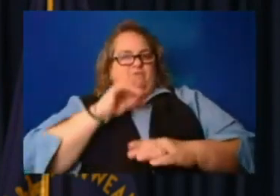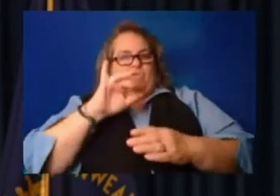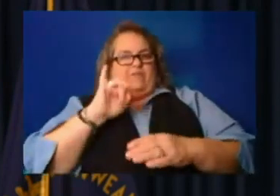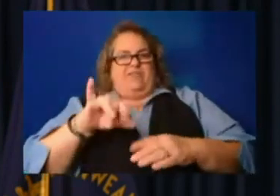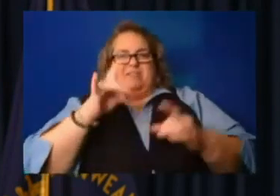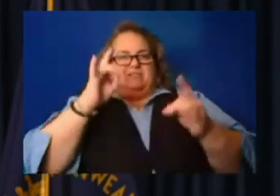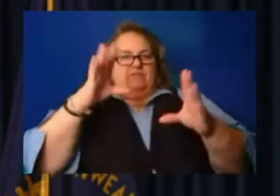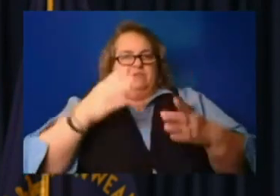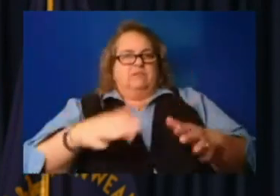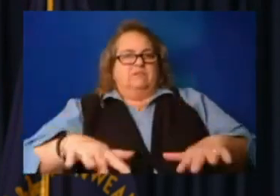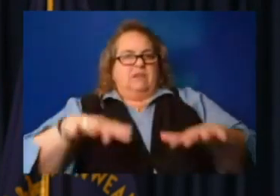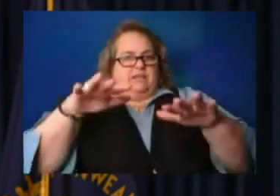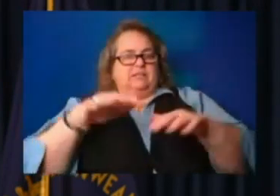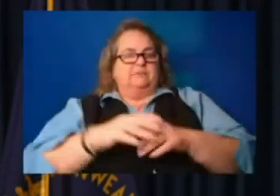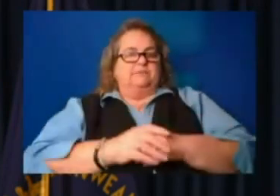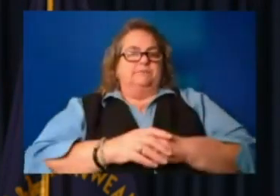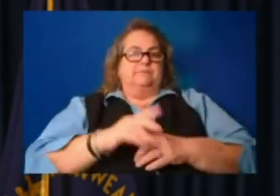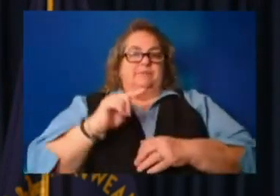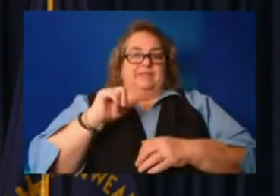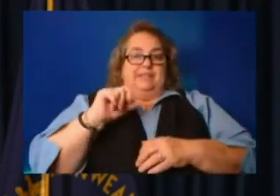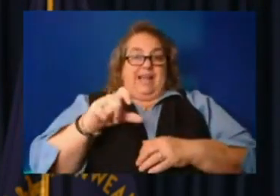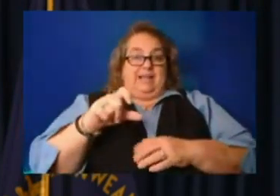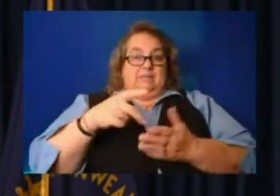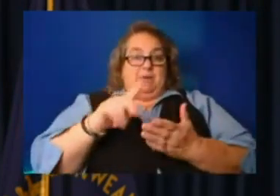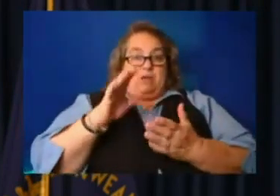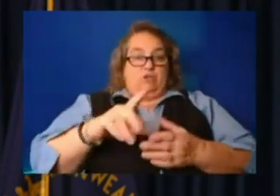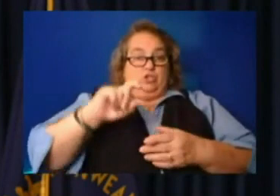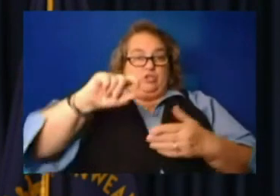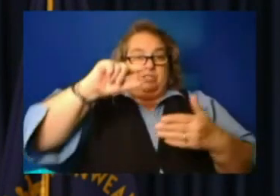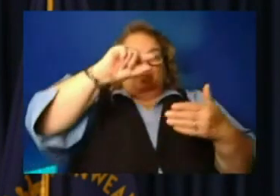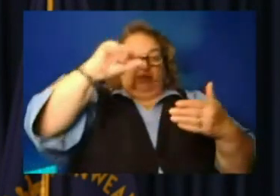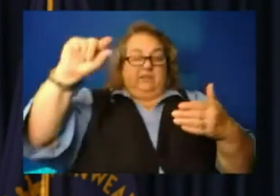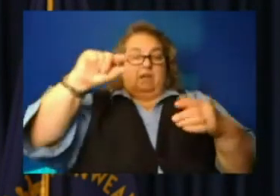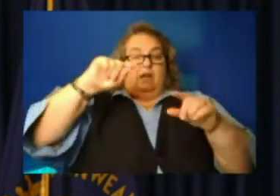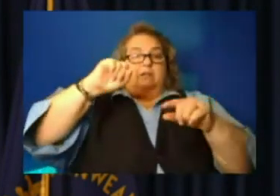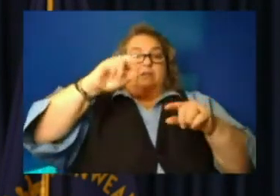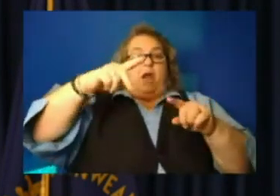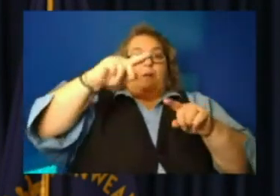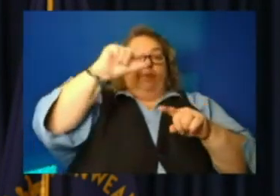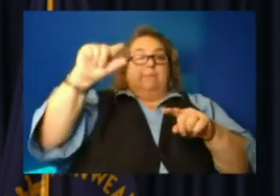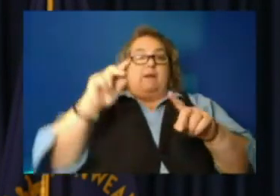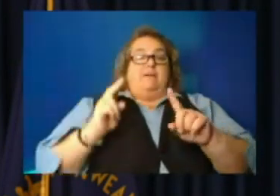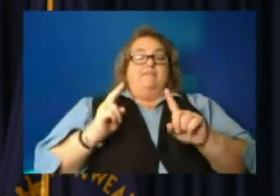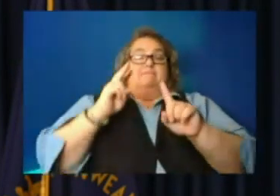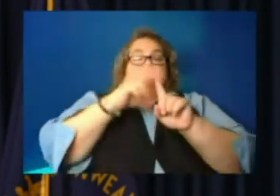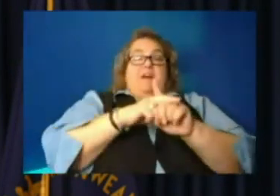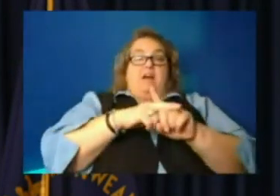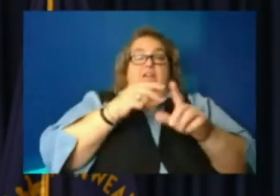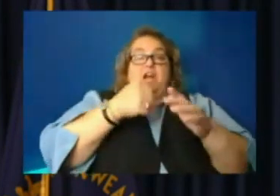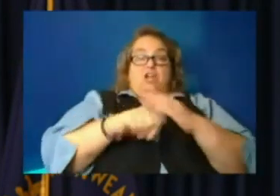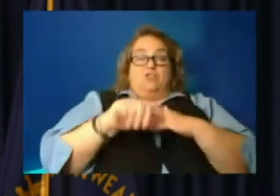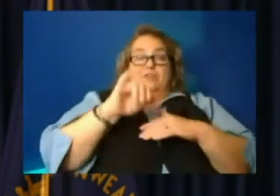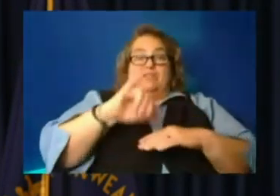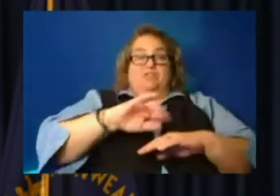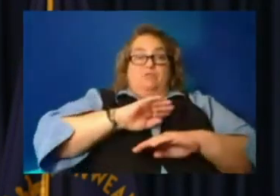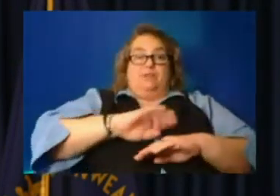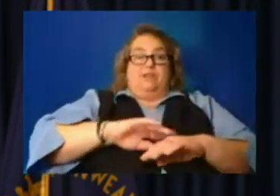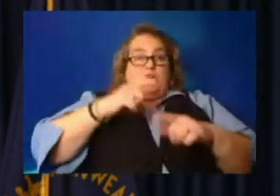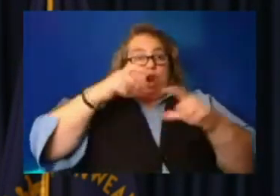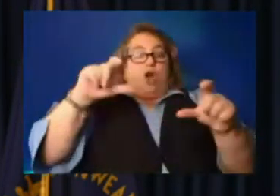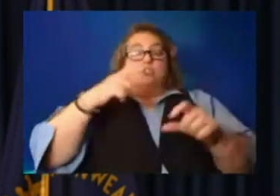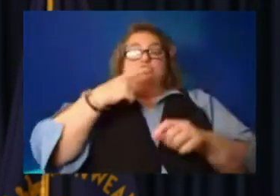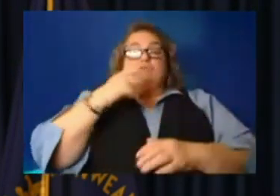Taxpayers should label the top margin of the tax forms filed under this relief provision in large red letters with the word